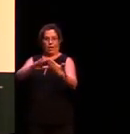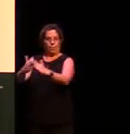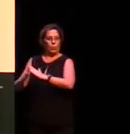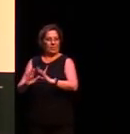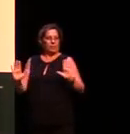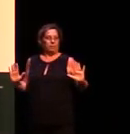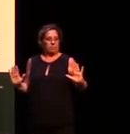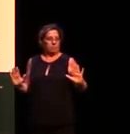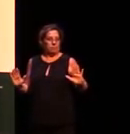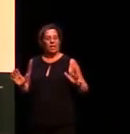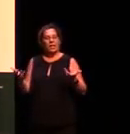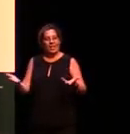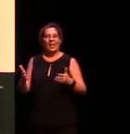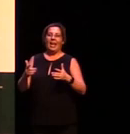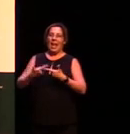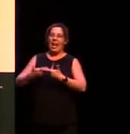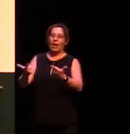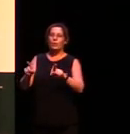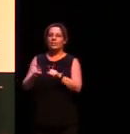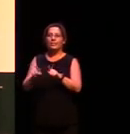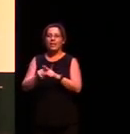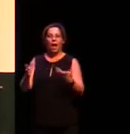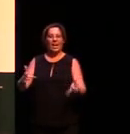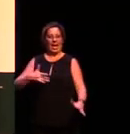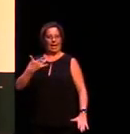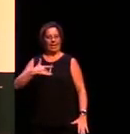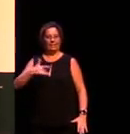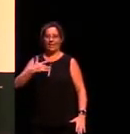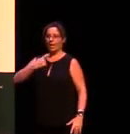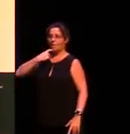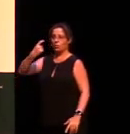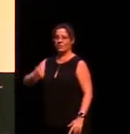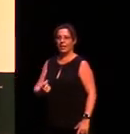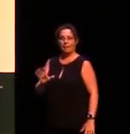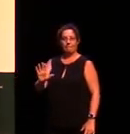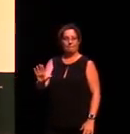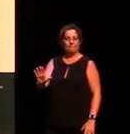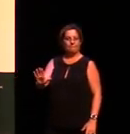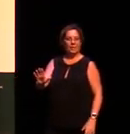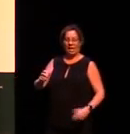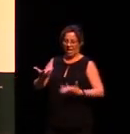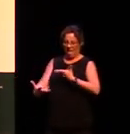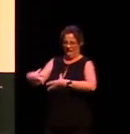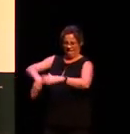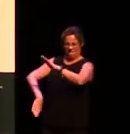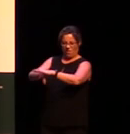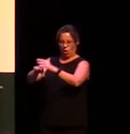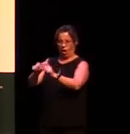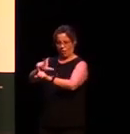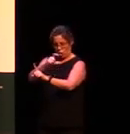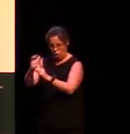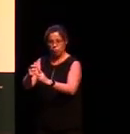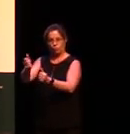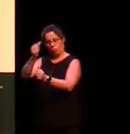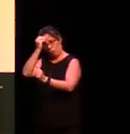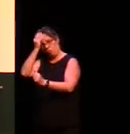living museums and archives for cultural important cultural knowledge and information it's in the